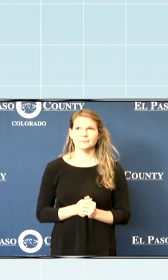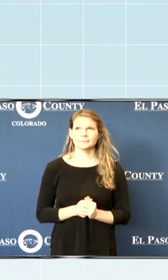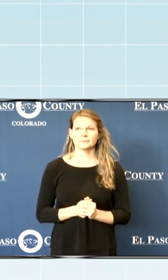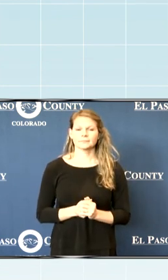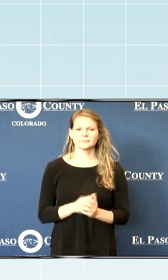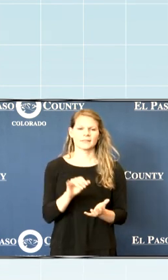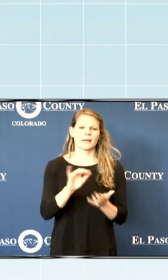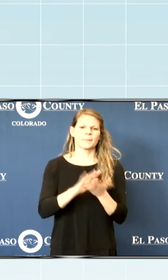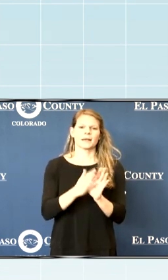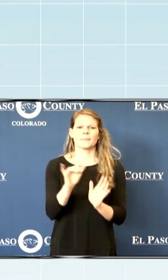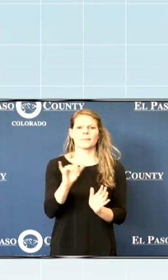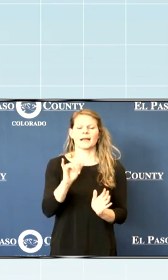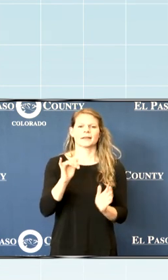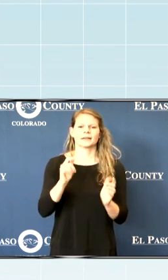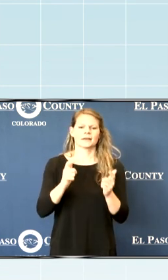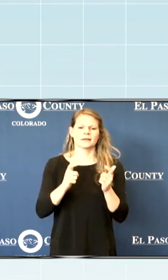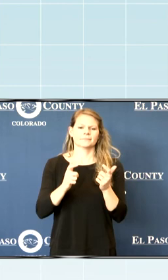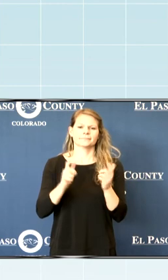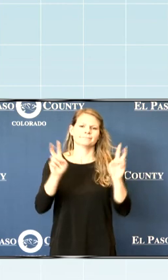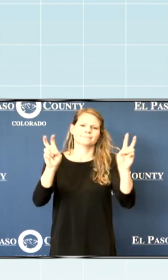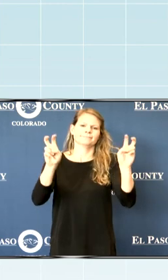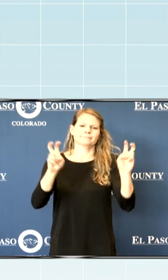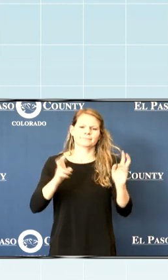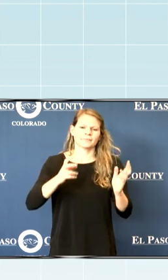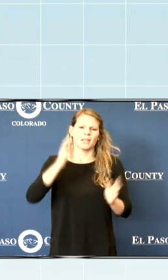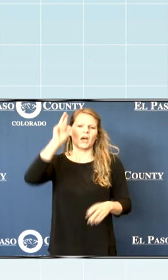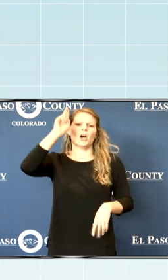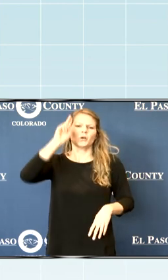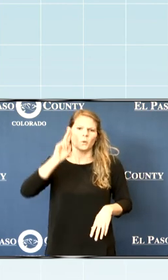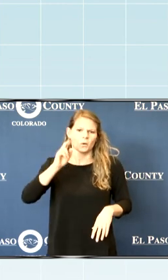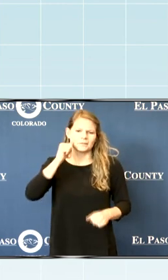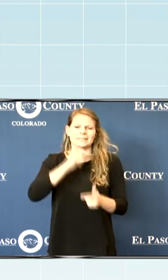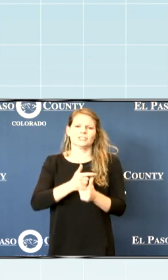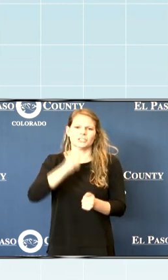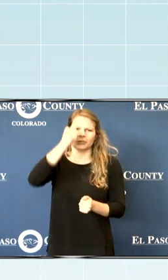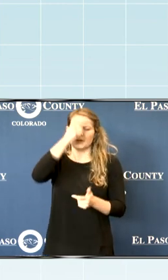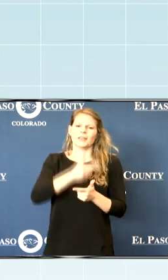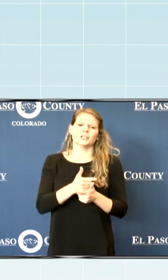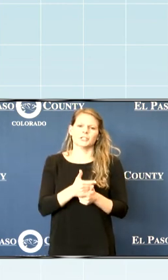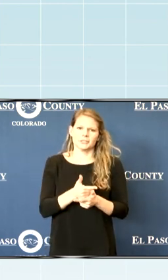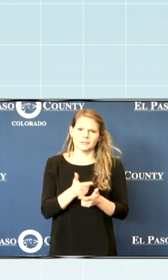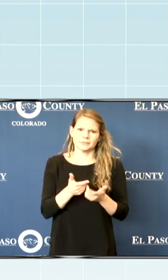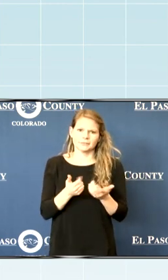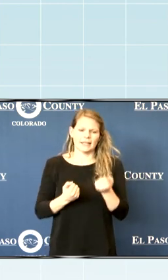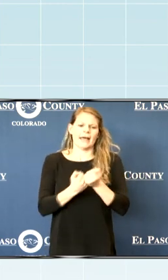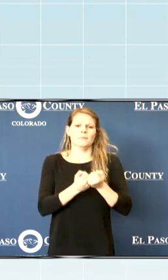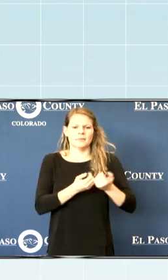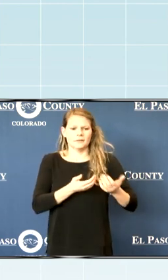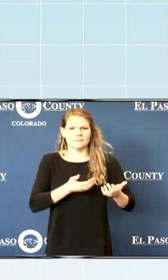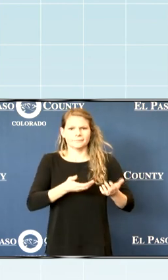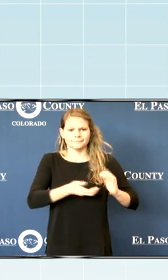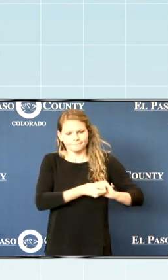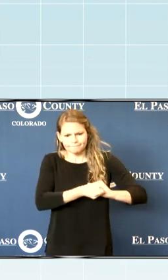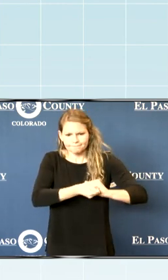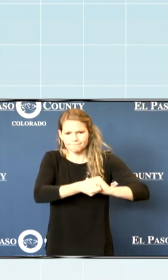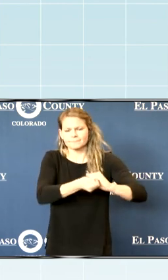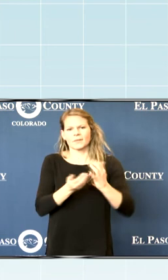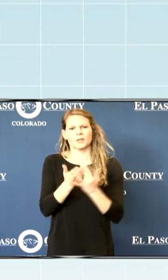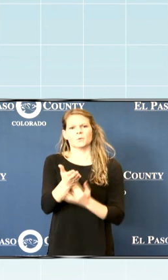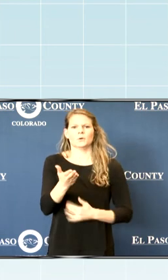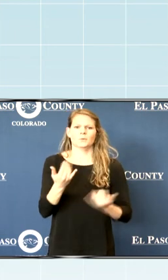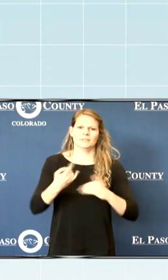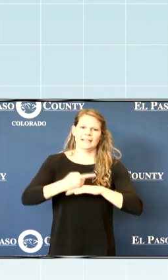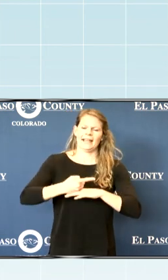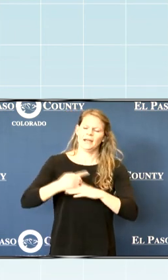that big brother, that big sister helps kids navigate through that process, excuse me, under normal circumstances. Today, we find it even more challenging with